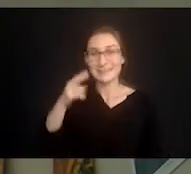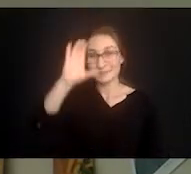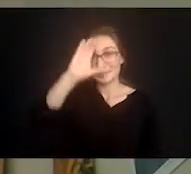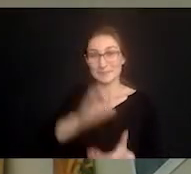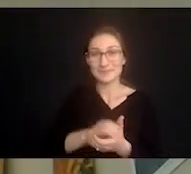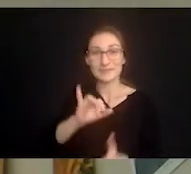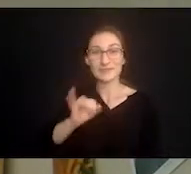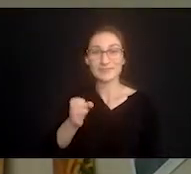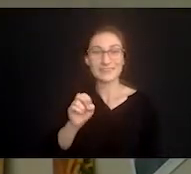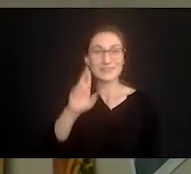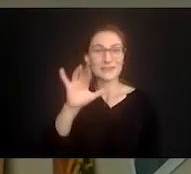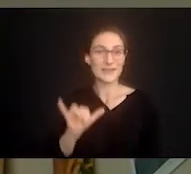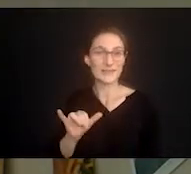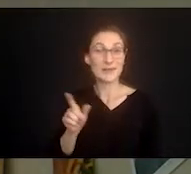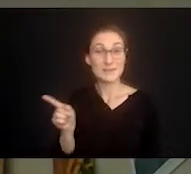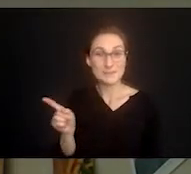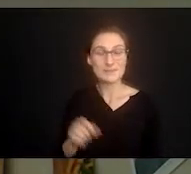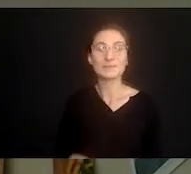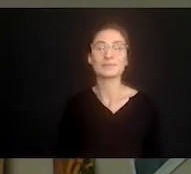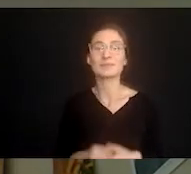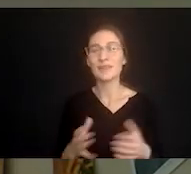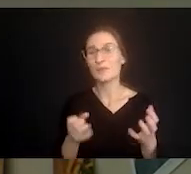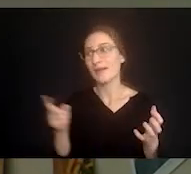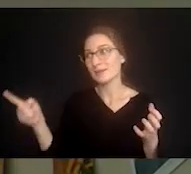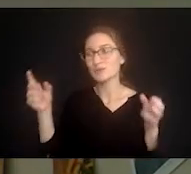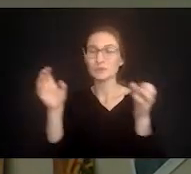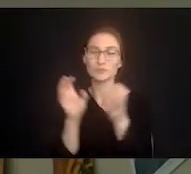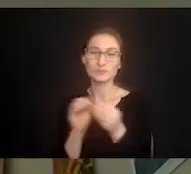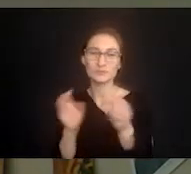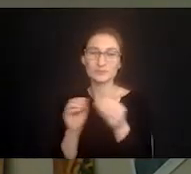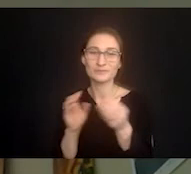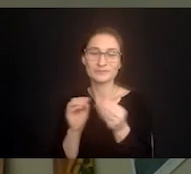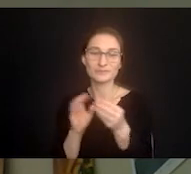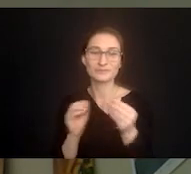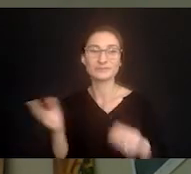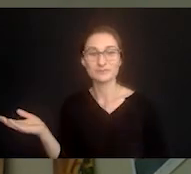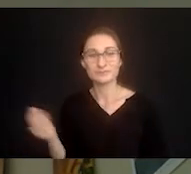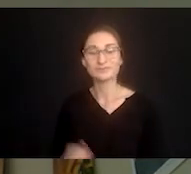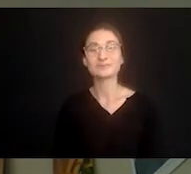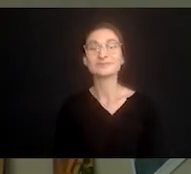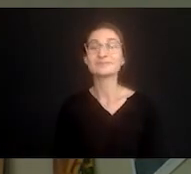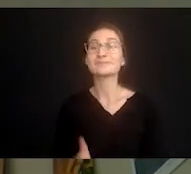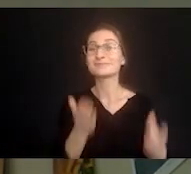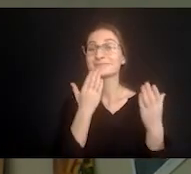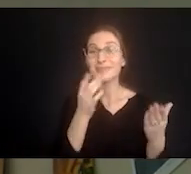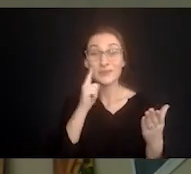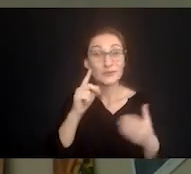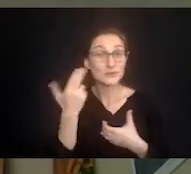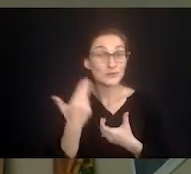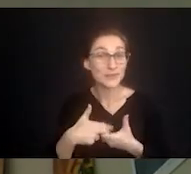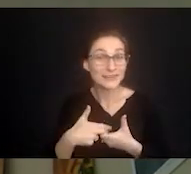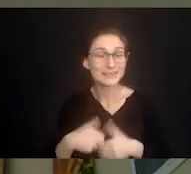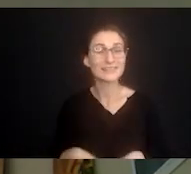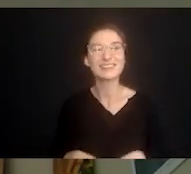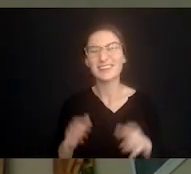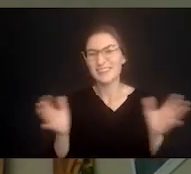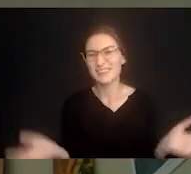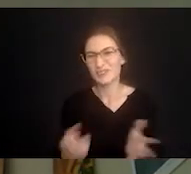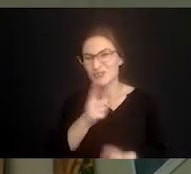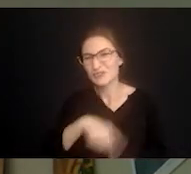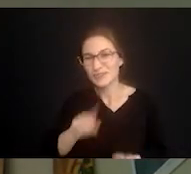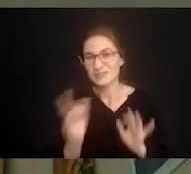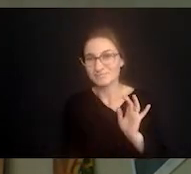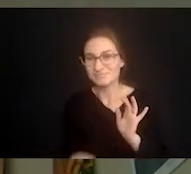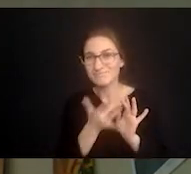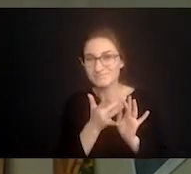handsome husband jerry and inviting him to have the last word thanks for joining me and i do